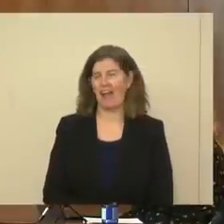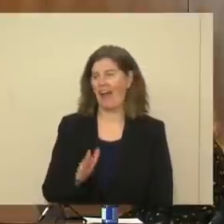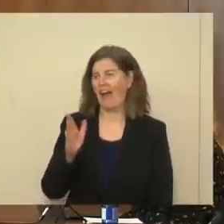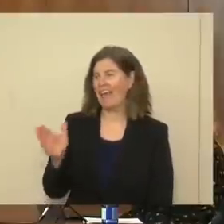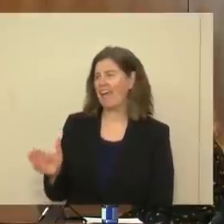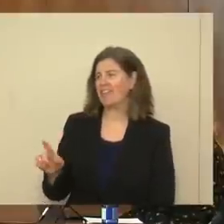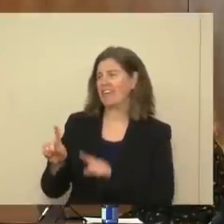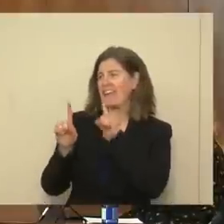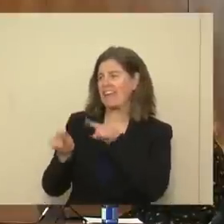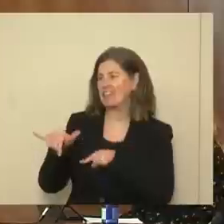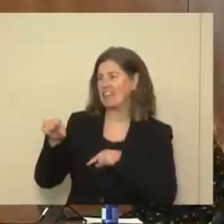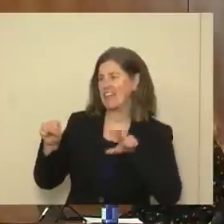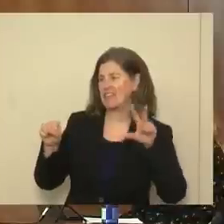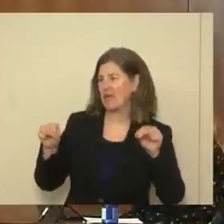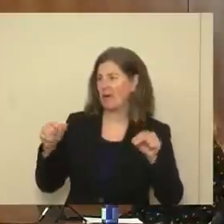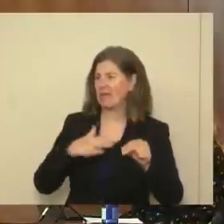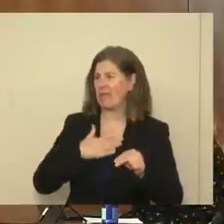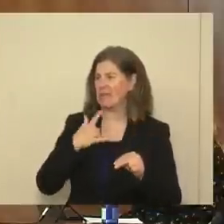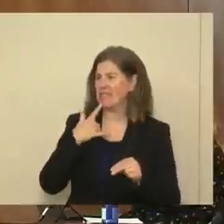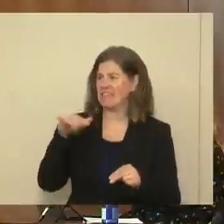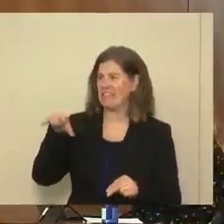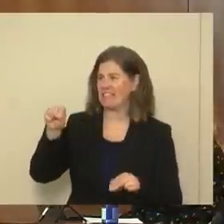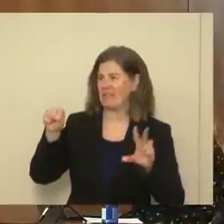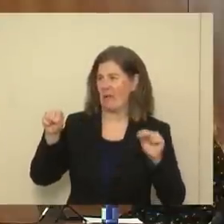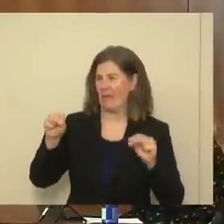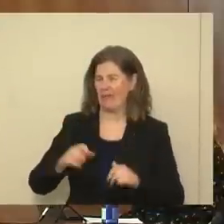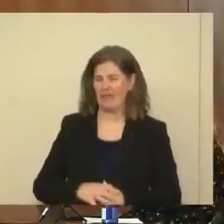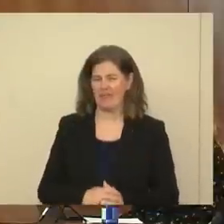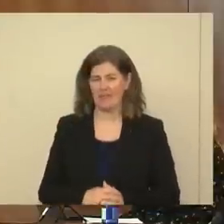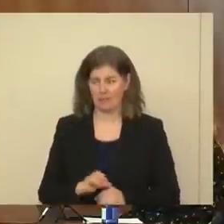Chris, do we have you there?